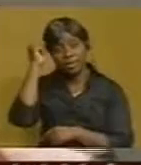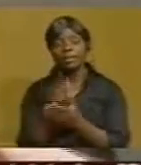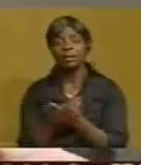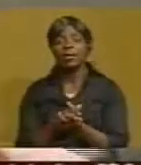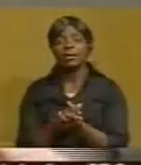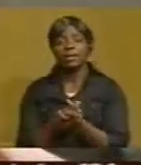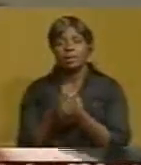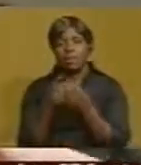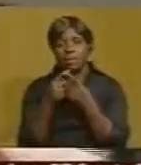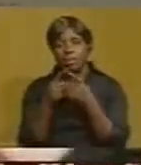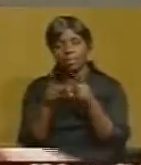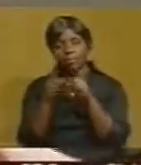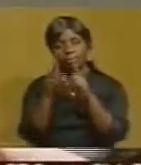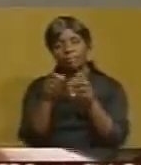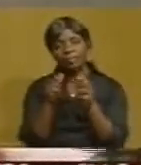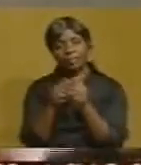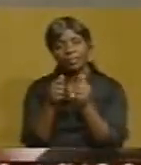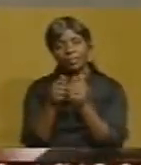aware of.